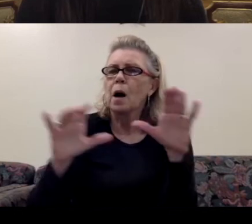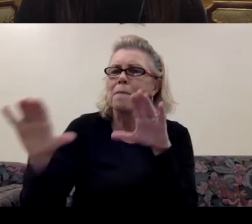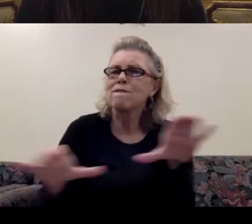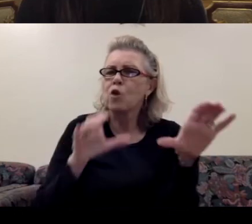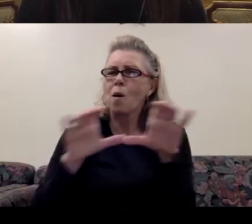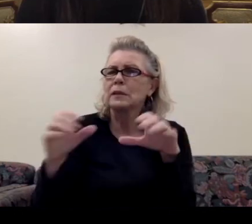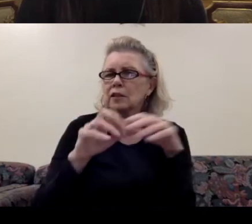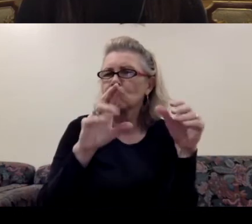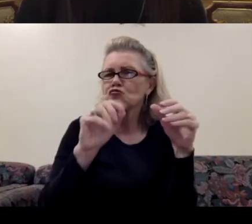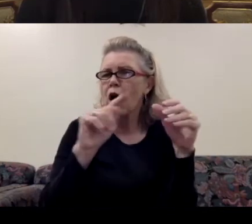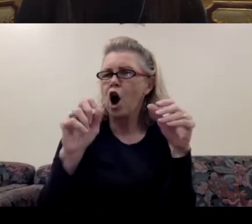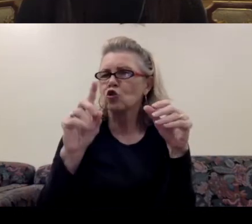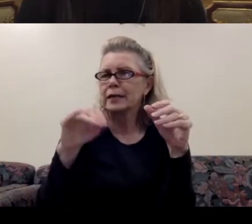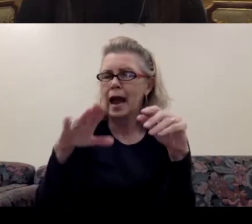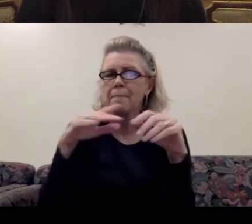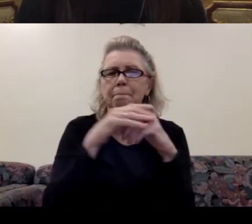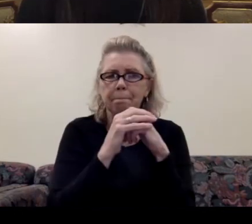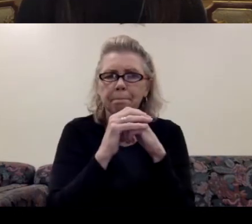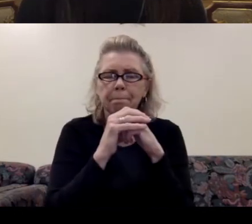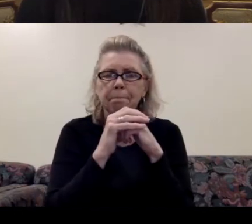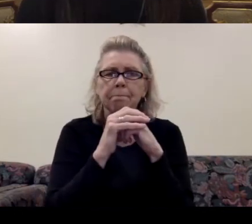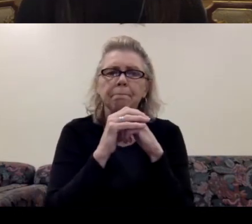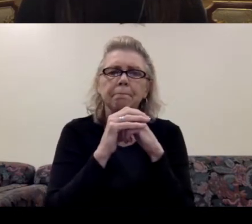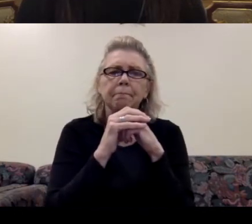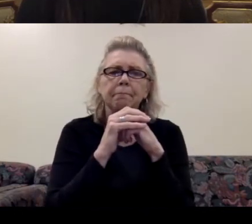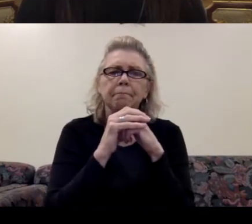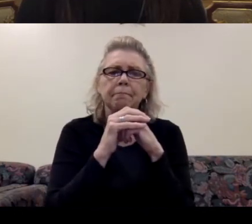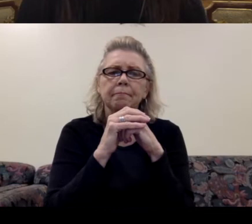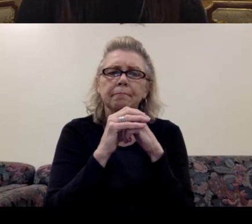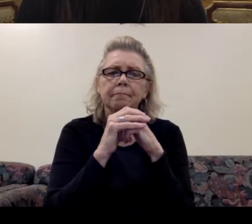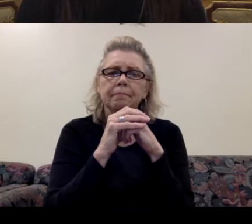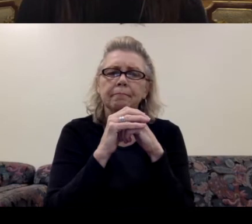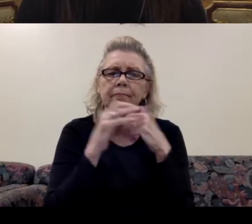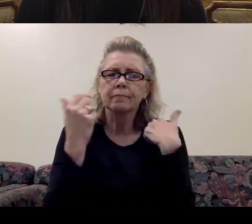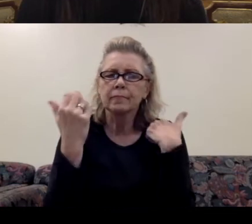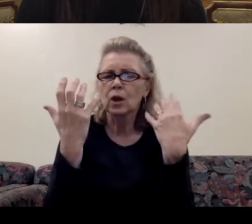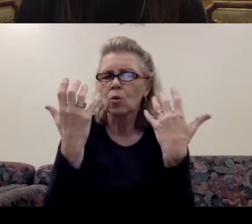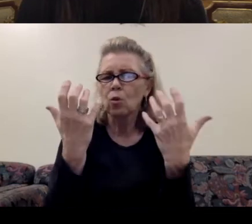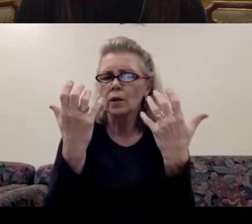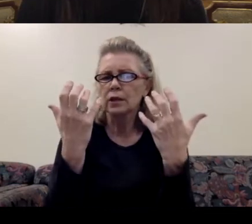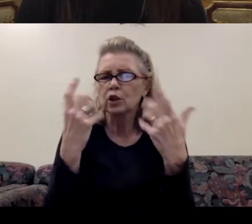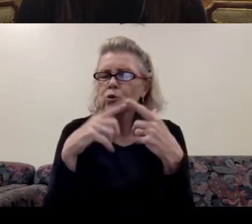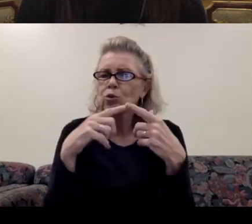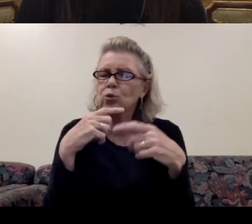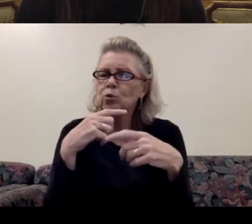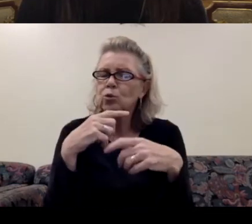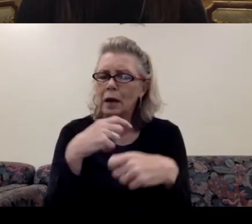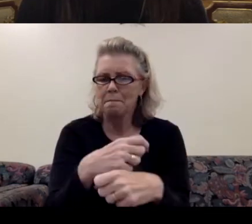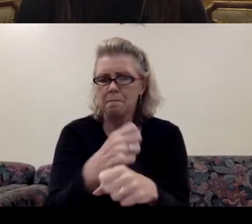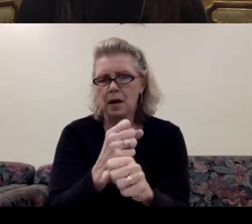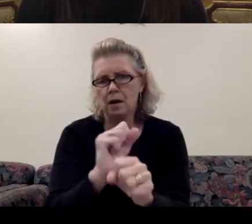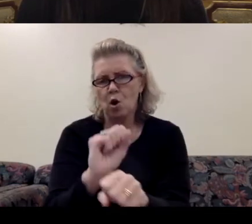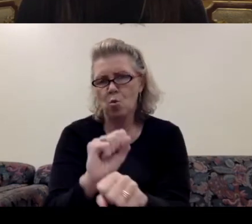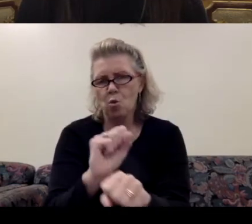Rotterdam. Um, and, and I wanted to make a work that shows the